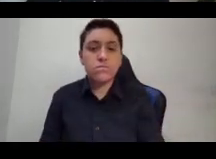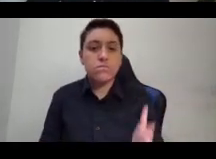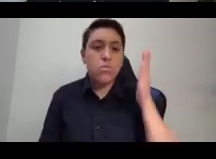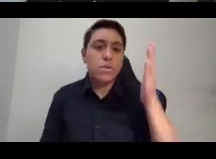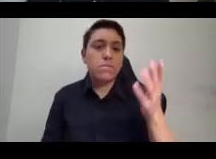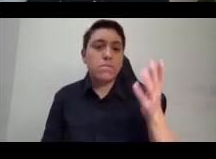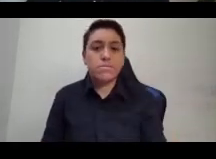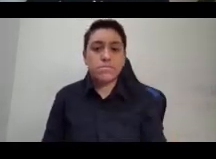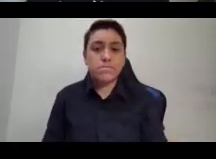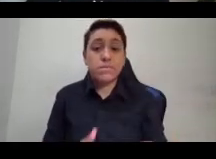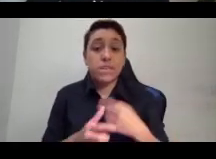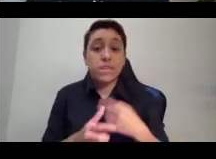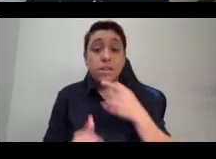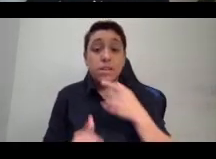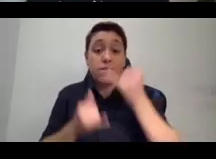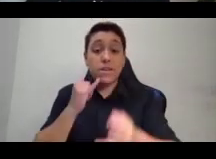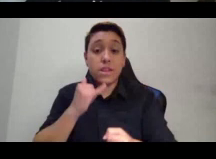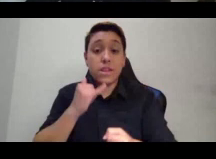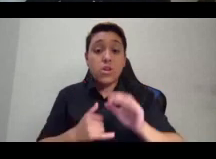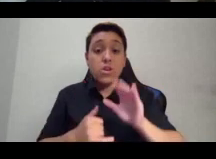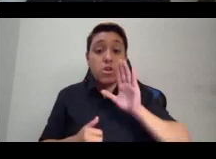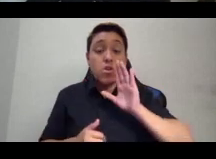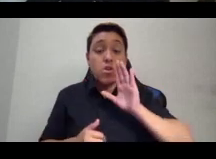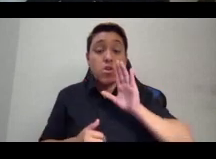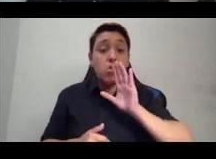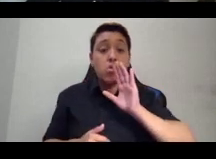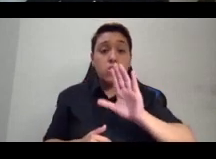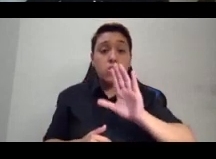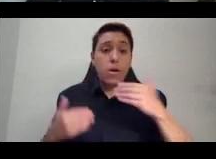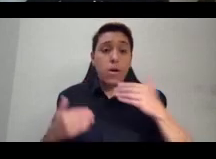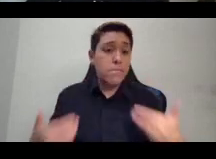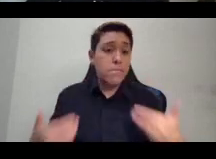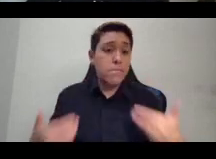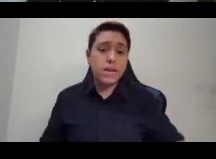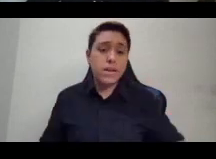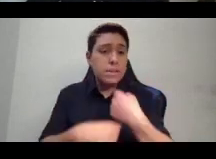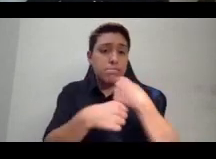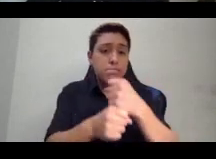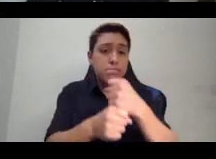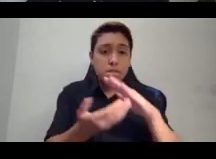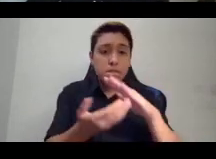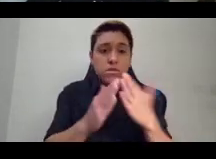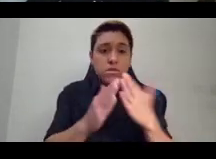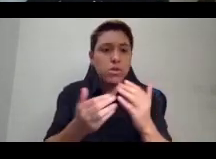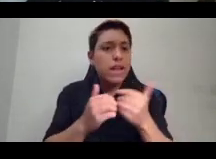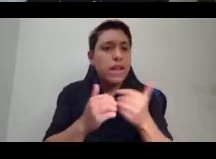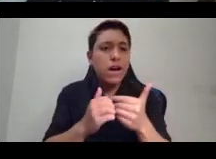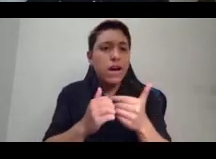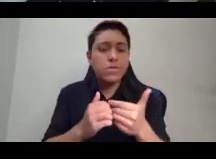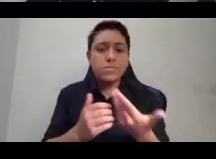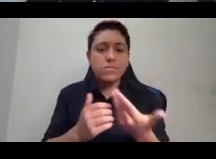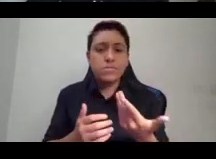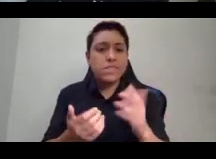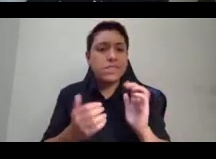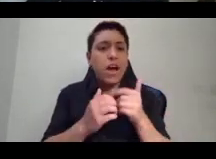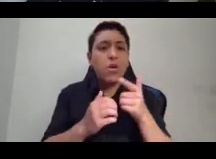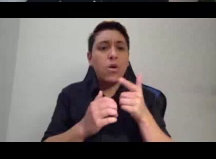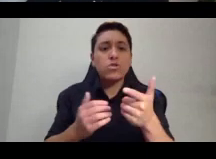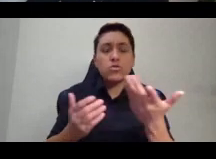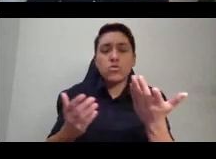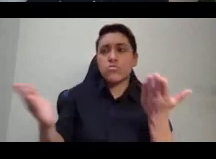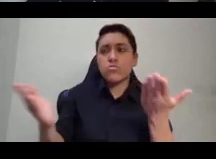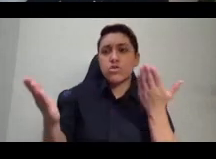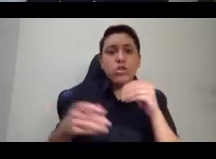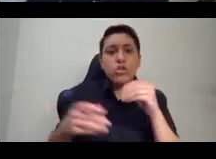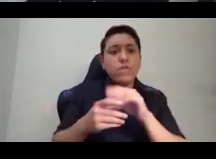And finally, how would your body make community? How would you also treat community with your body, and how would you make it and